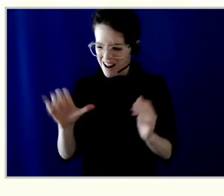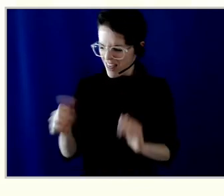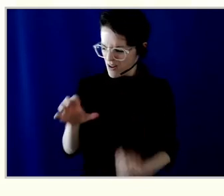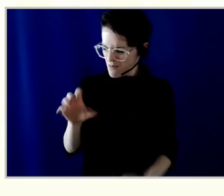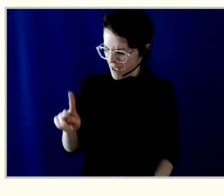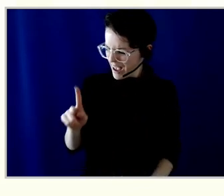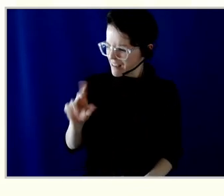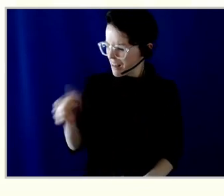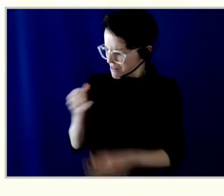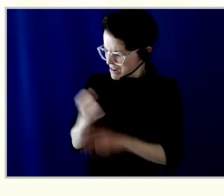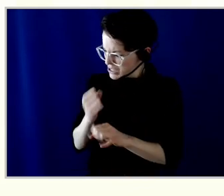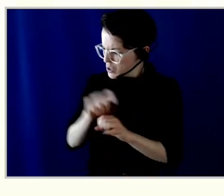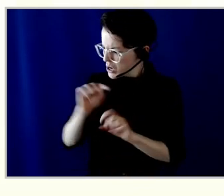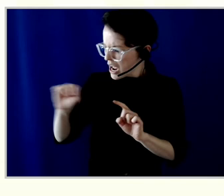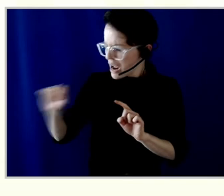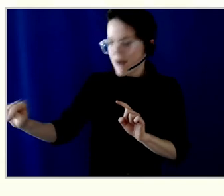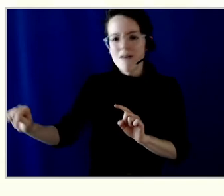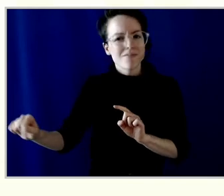as the communities around us.